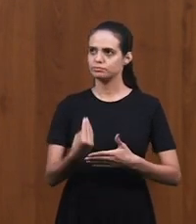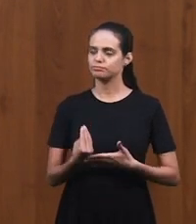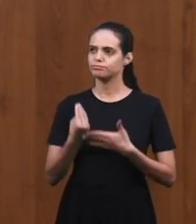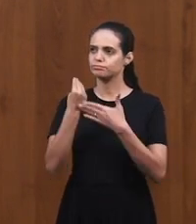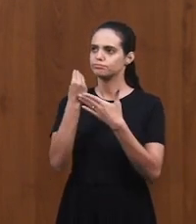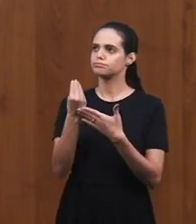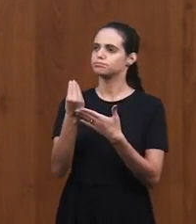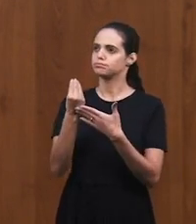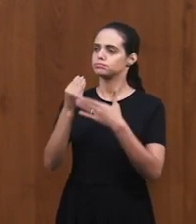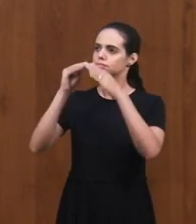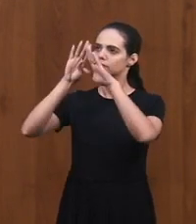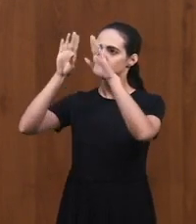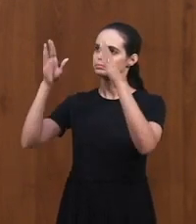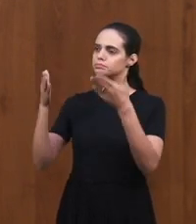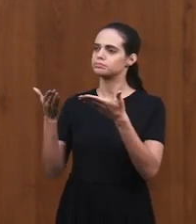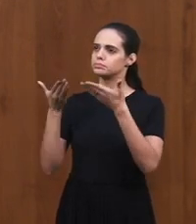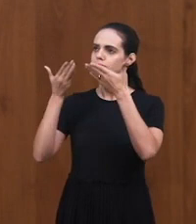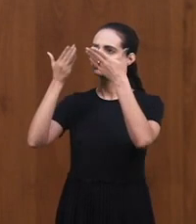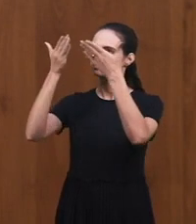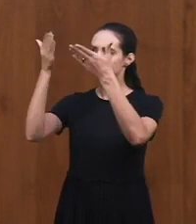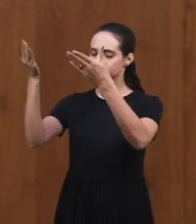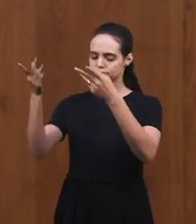asking you that you may visit our hearts.